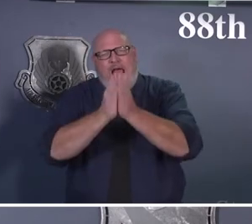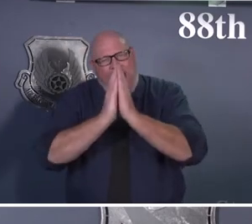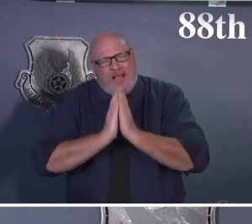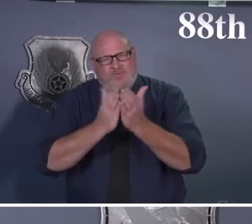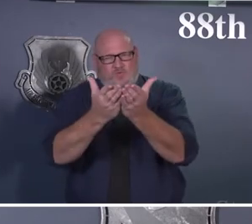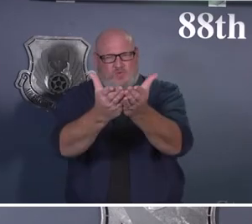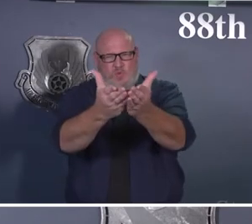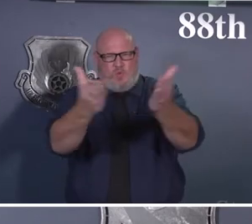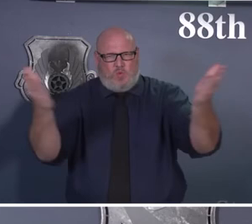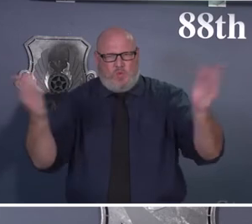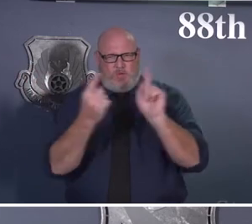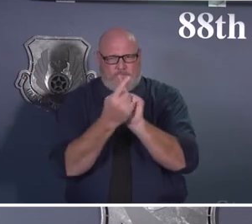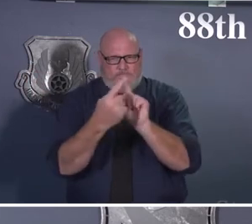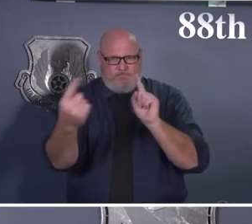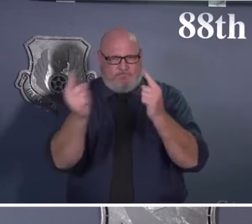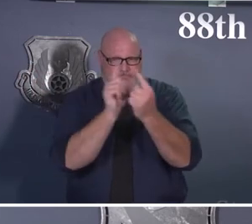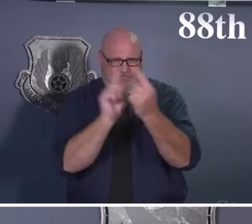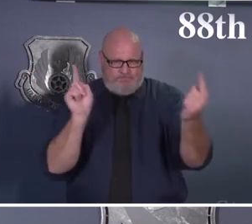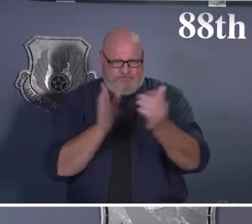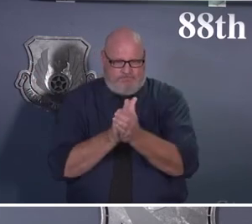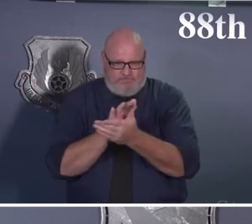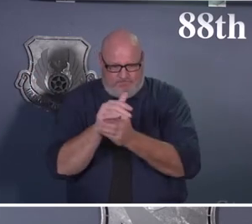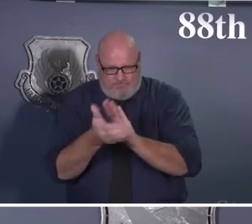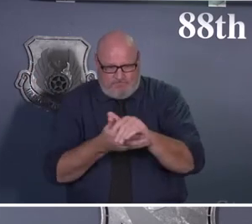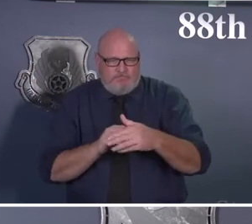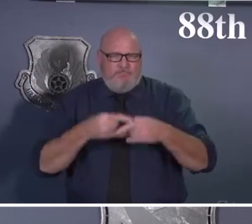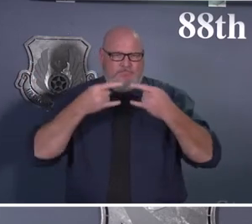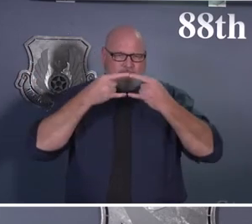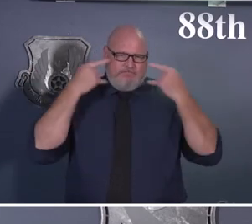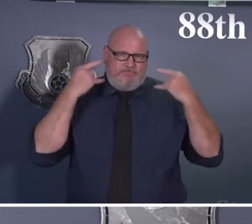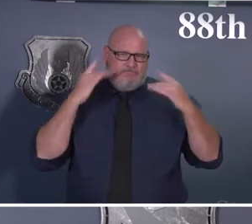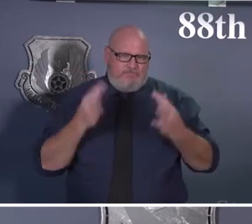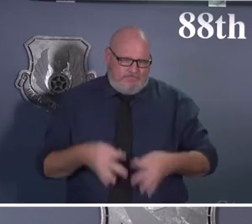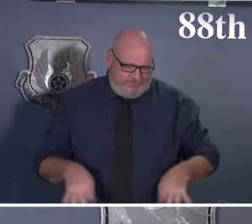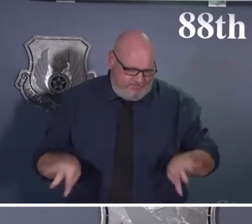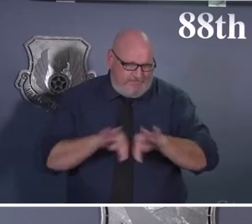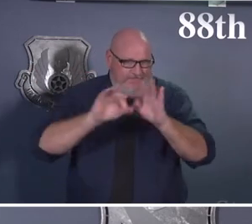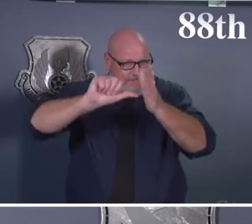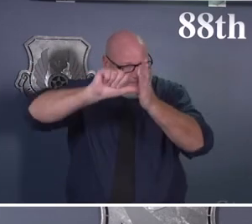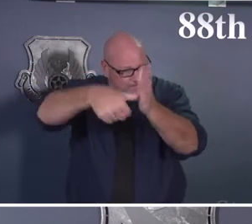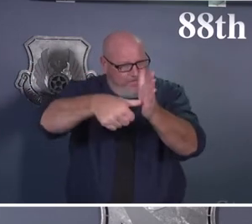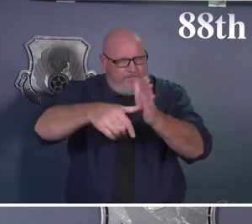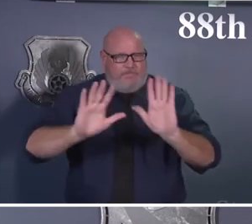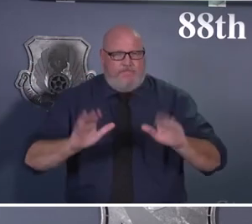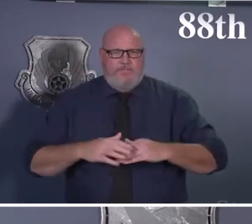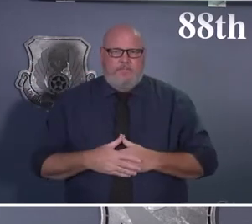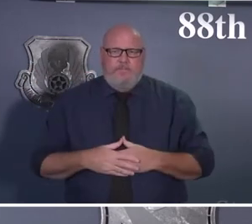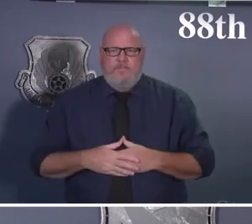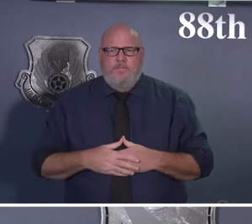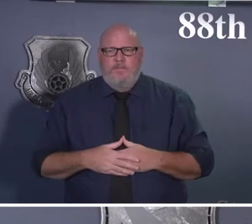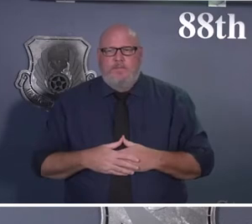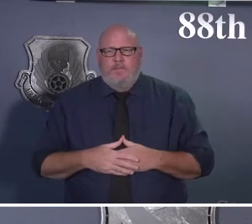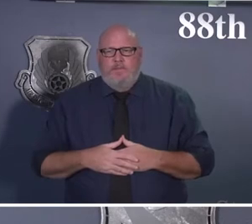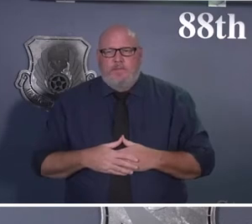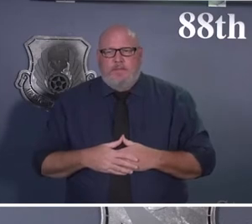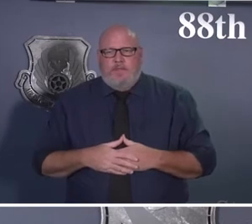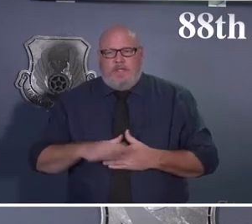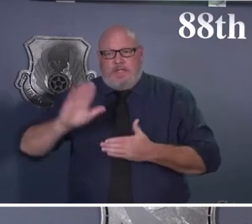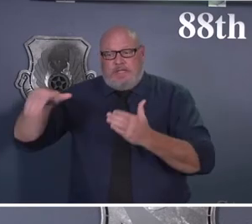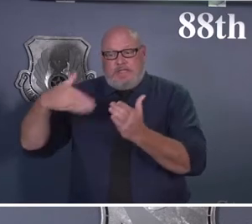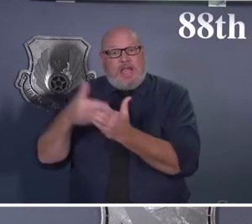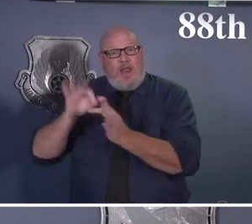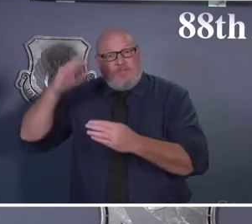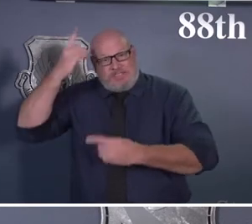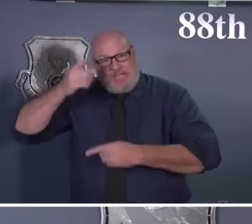for updated guidance. You heard Lieutenant Colonel Hill talk about the CDC guidance and OSD guidance that was based back in May. And we